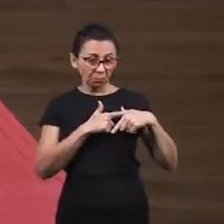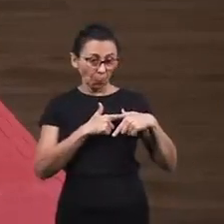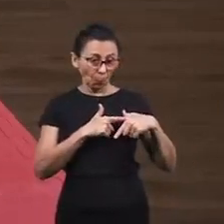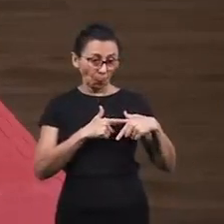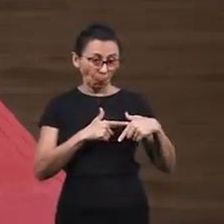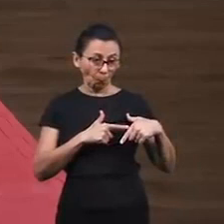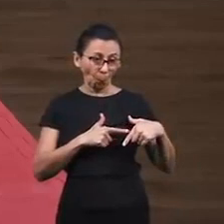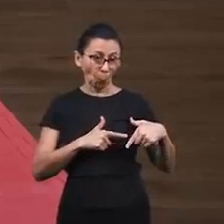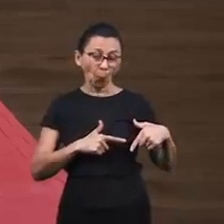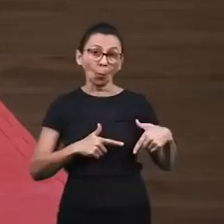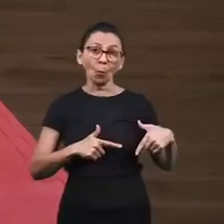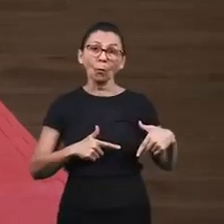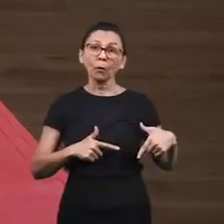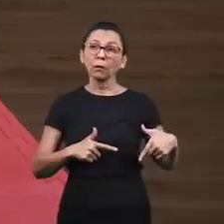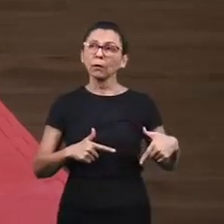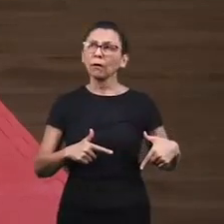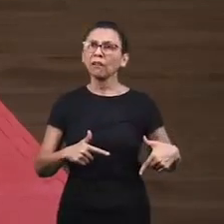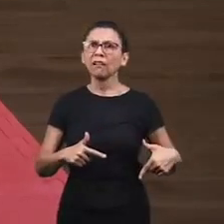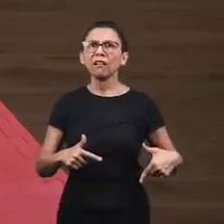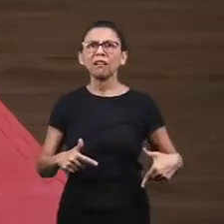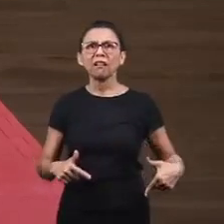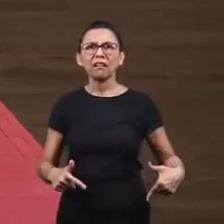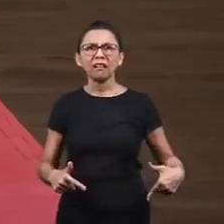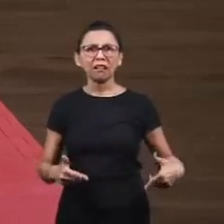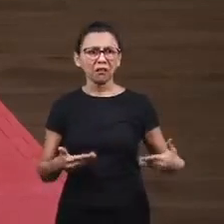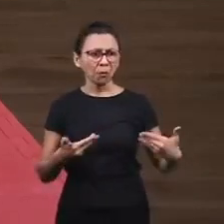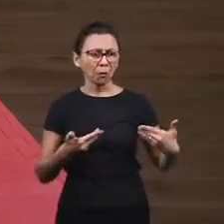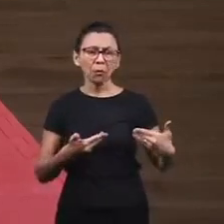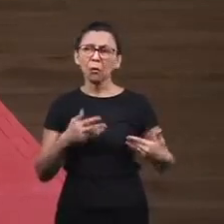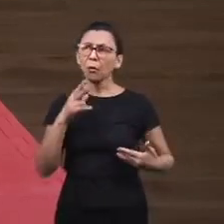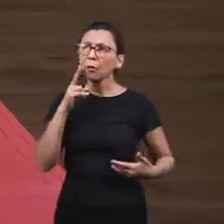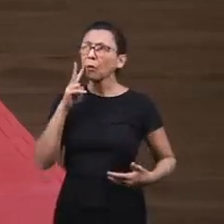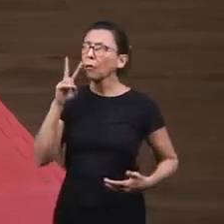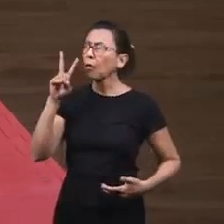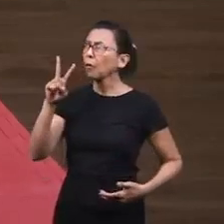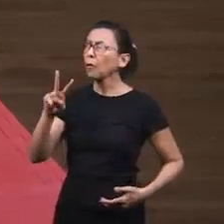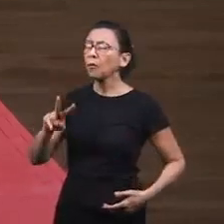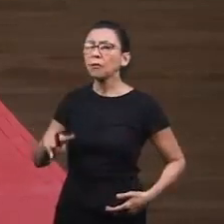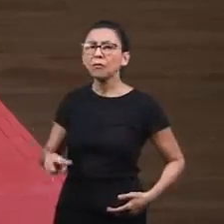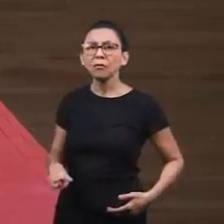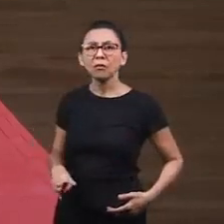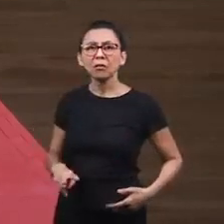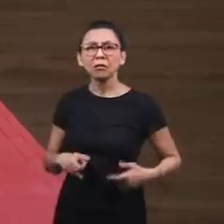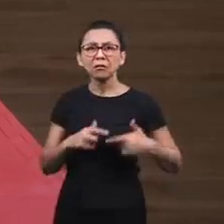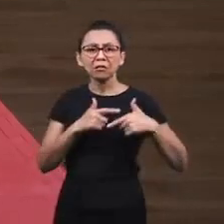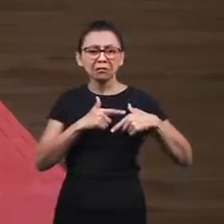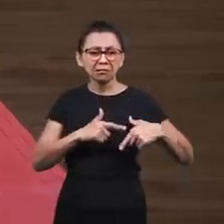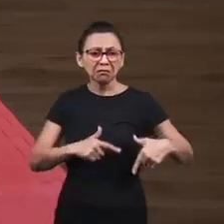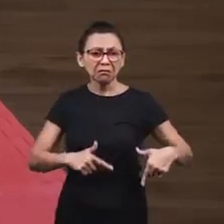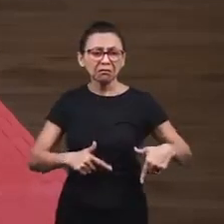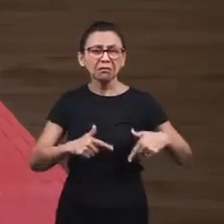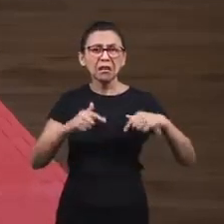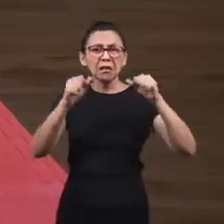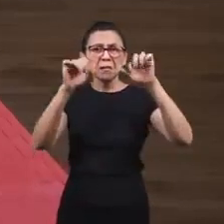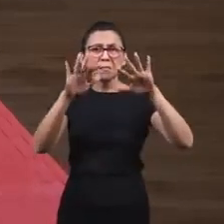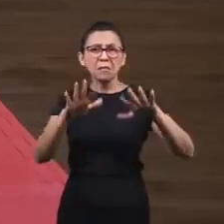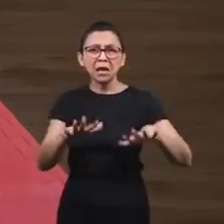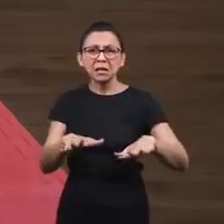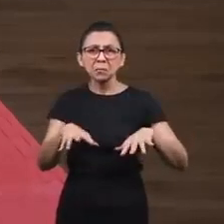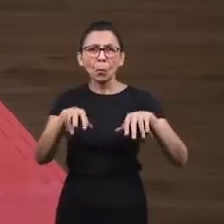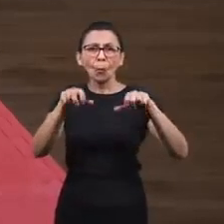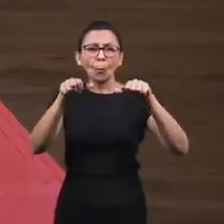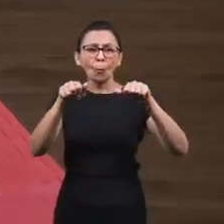They started losing life. Each time they disobeyed, they started losing life,